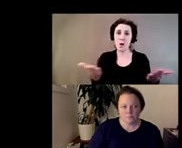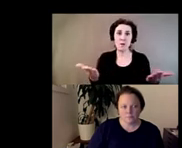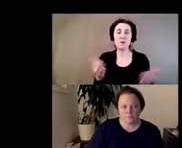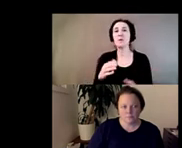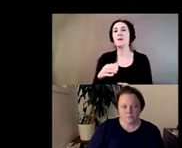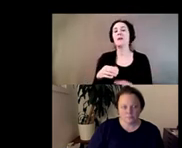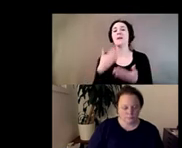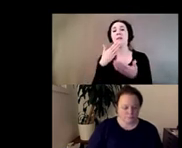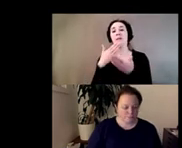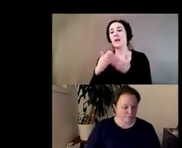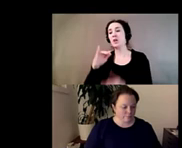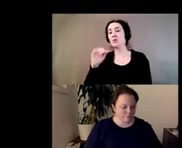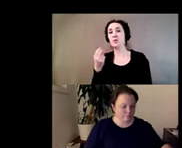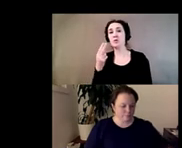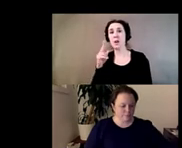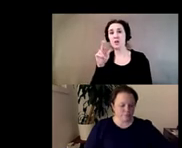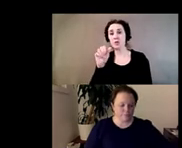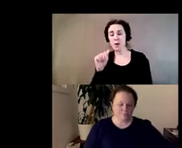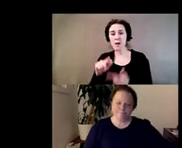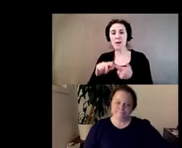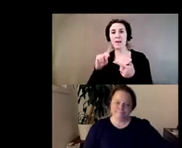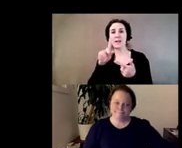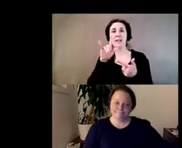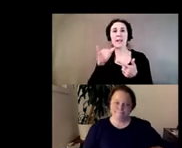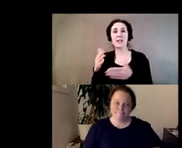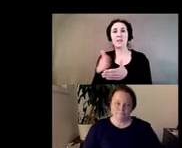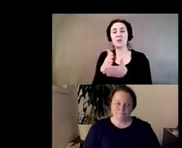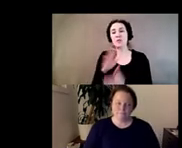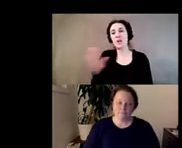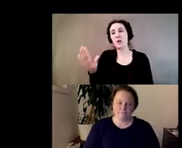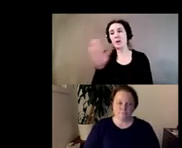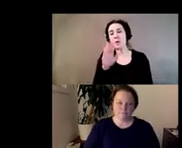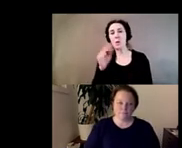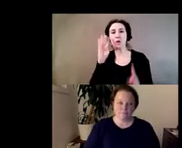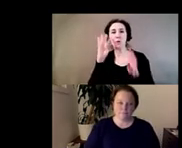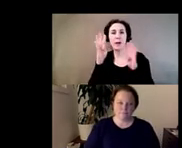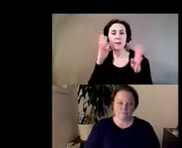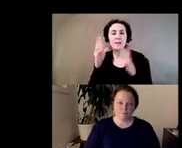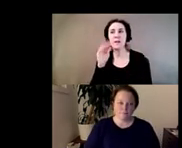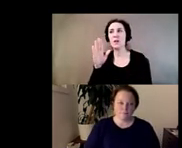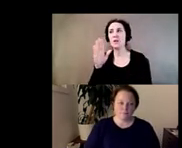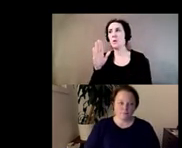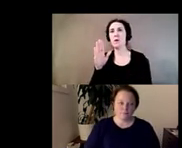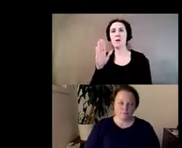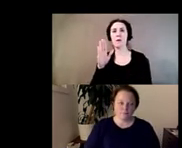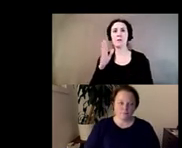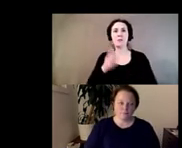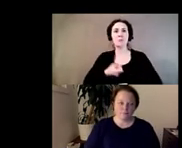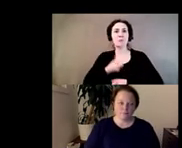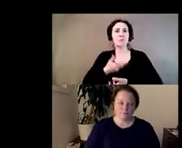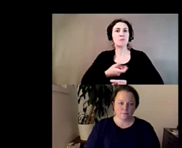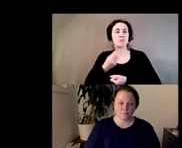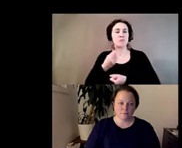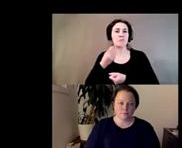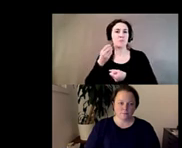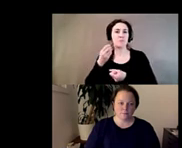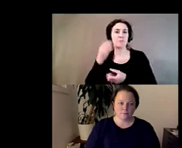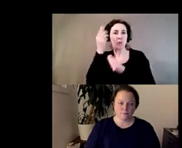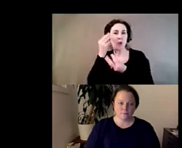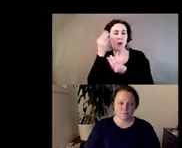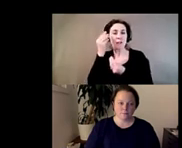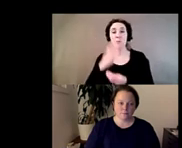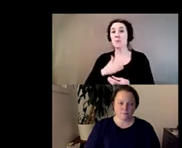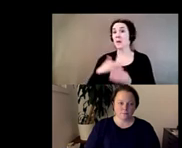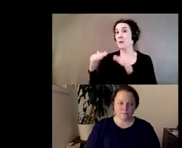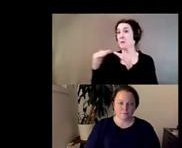letson and kelly king for sharing your insight and your creativity for this rich conversation um my co-host my co-host